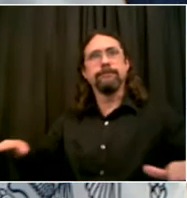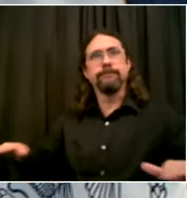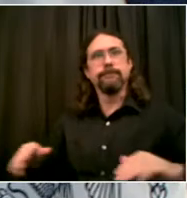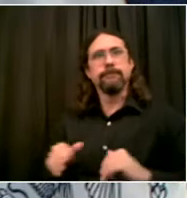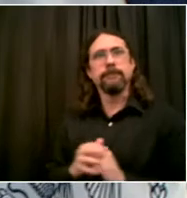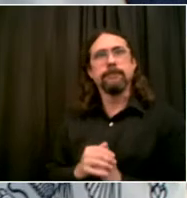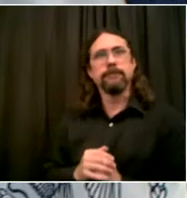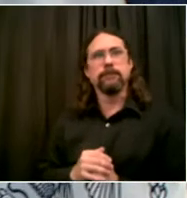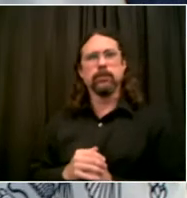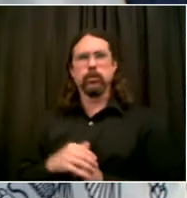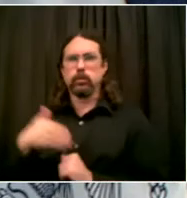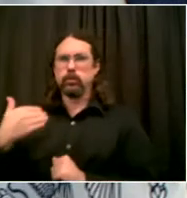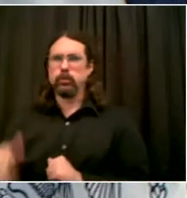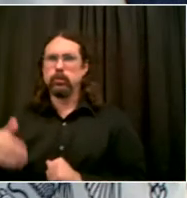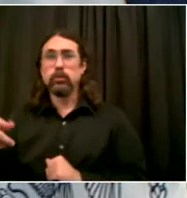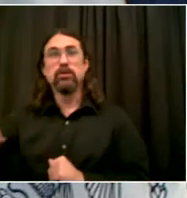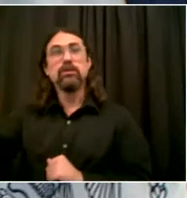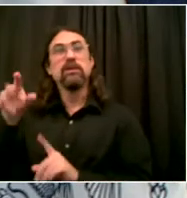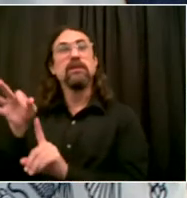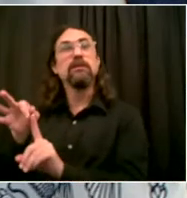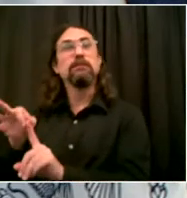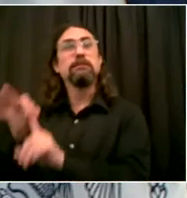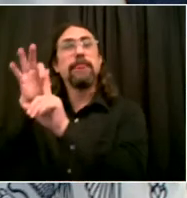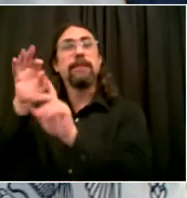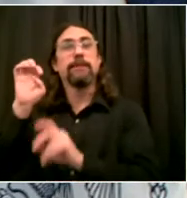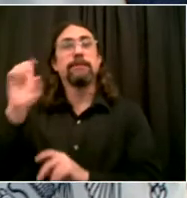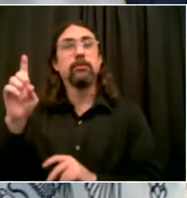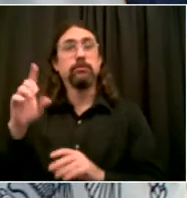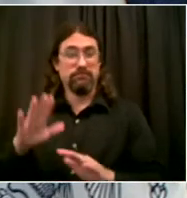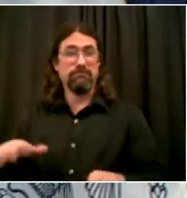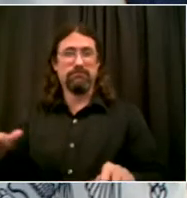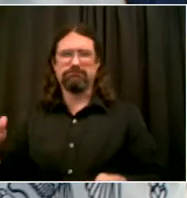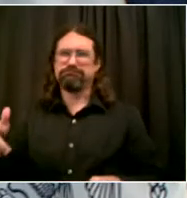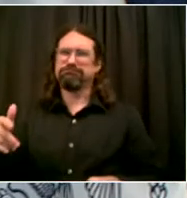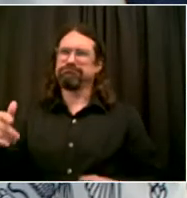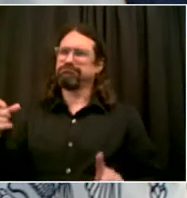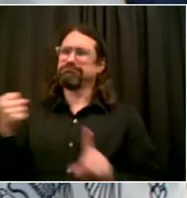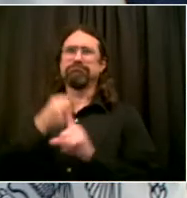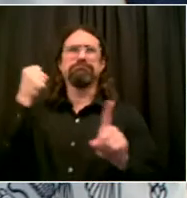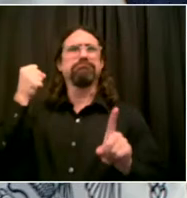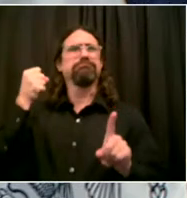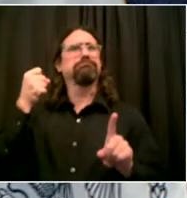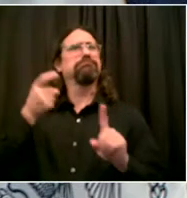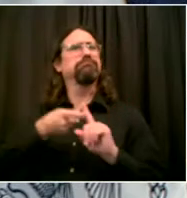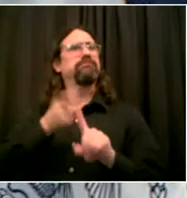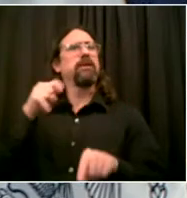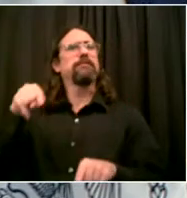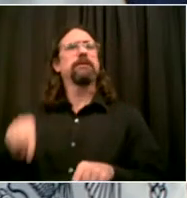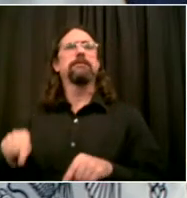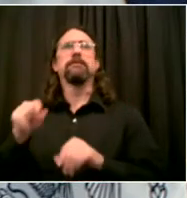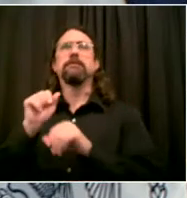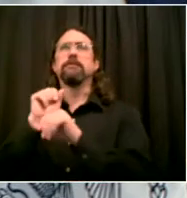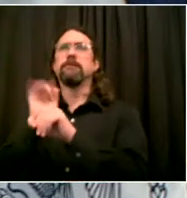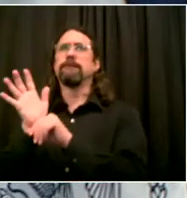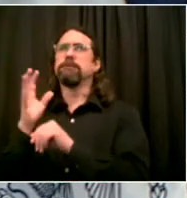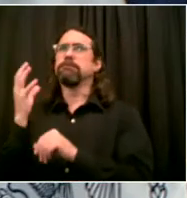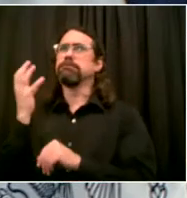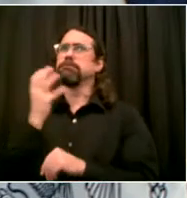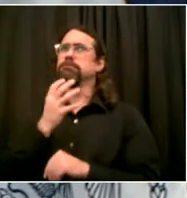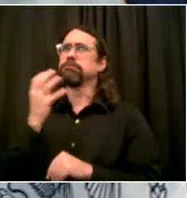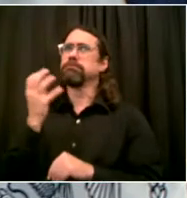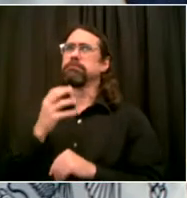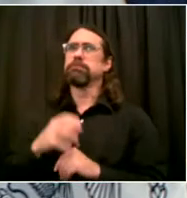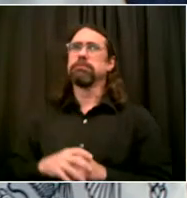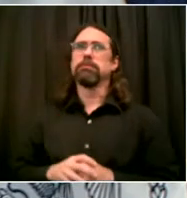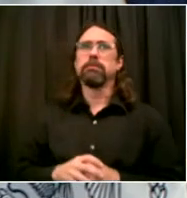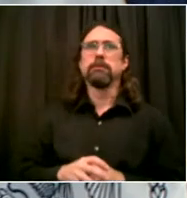calls me every other day saying, can you ask the mayor to open my school? I'm just wondering if it's possible Governor Cuomo may open them any day, but it's